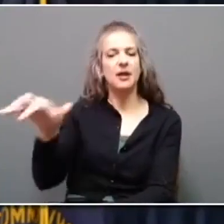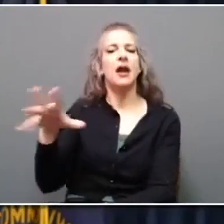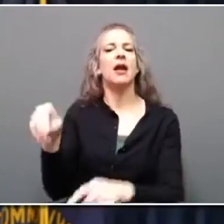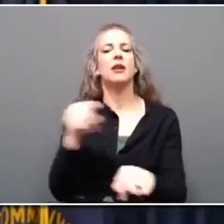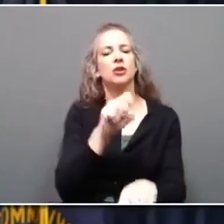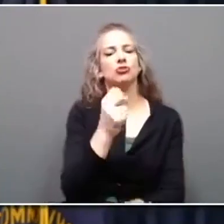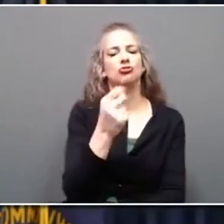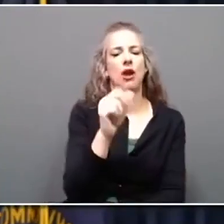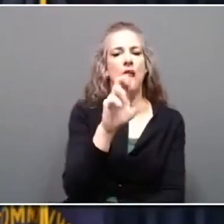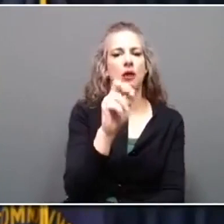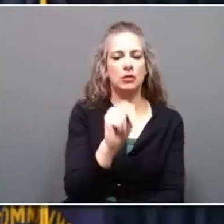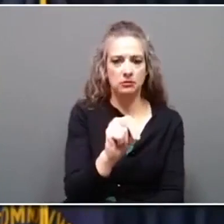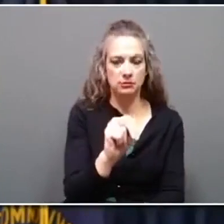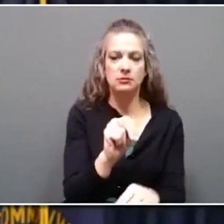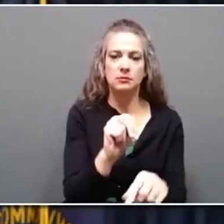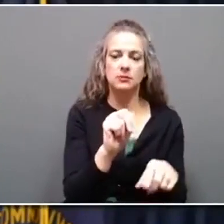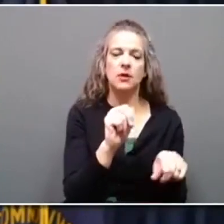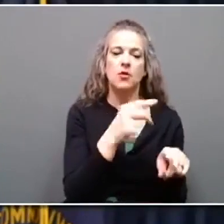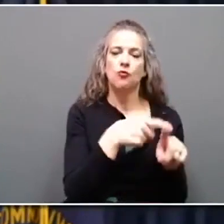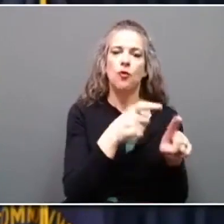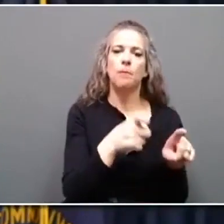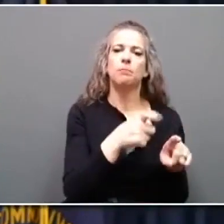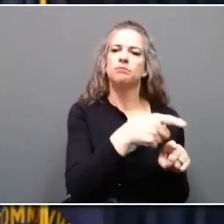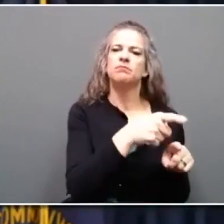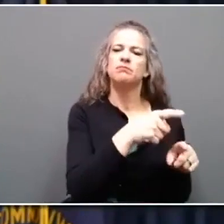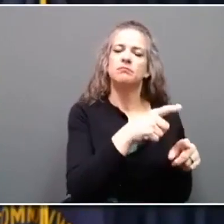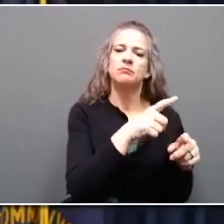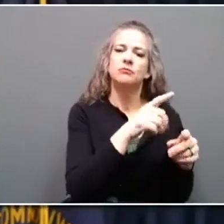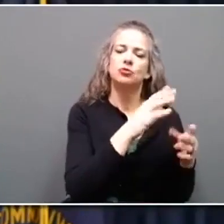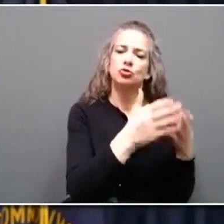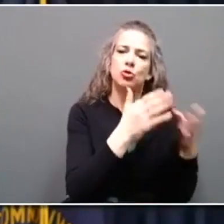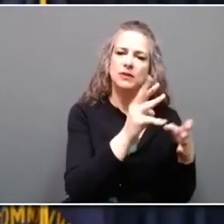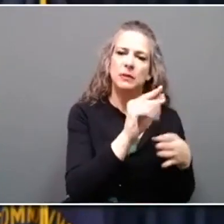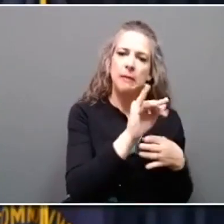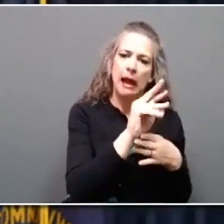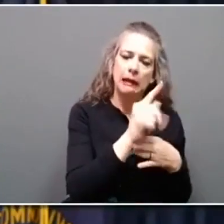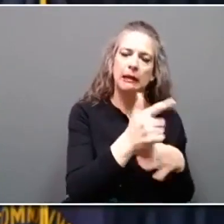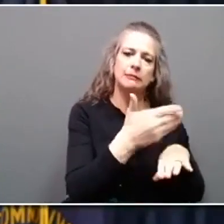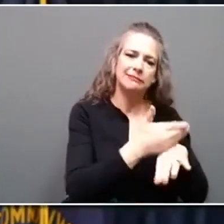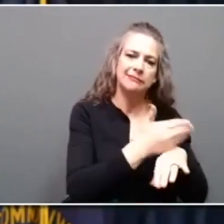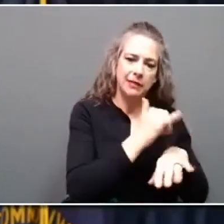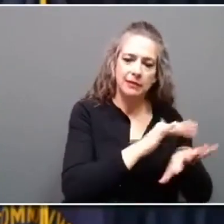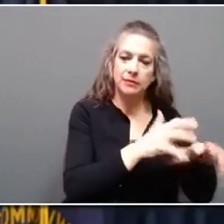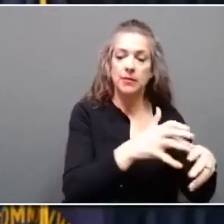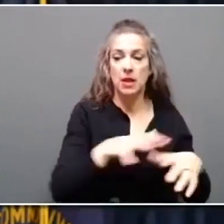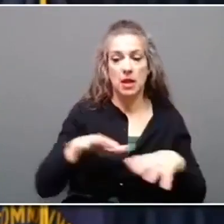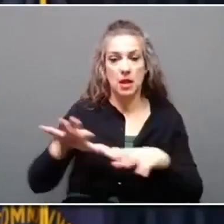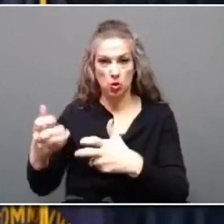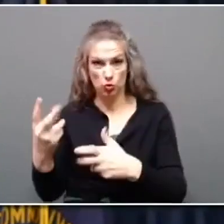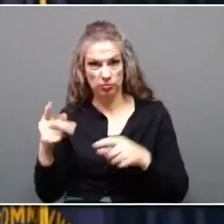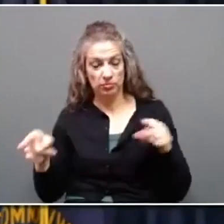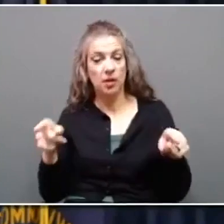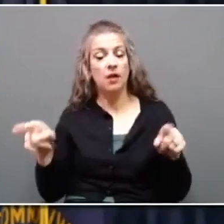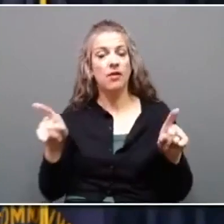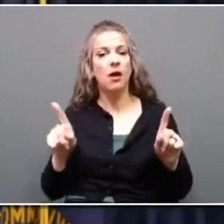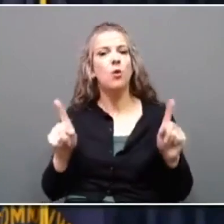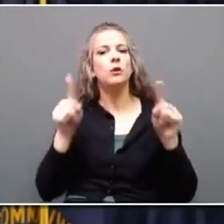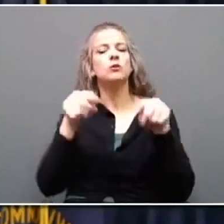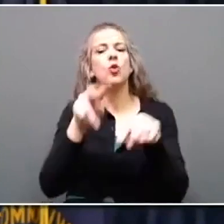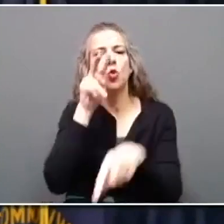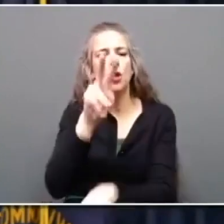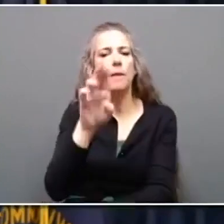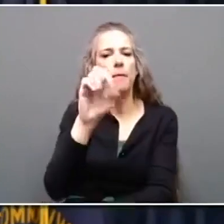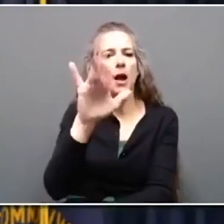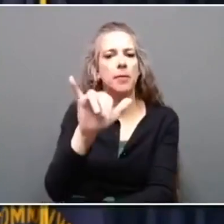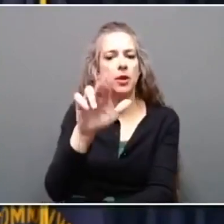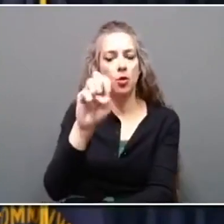from the Office of Surface Mining Reclamation and Enforcement. Yesterday, they both toured the Bobby Reed Project in Johnson